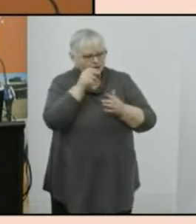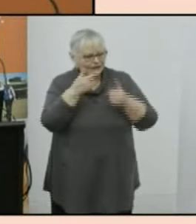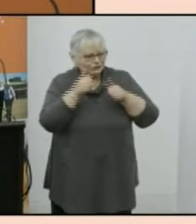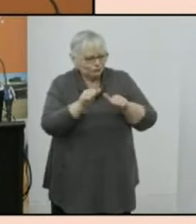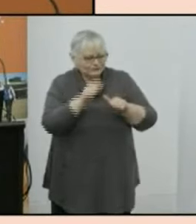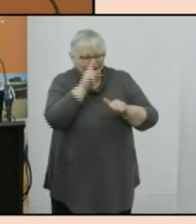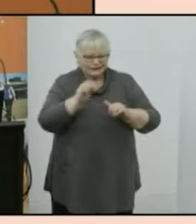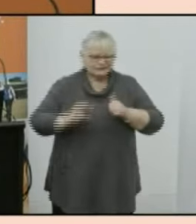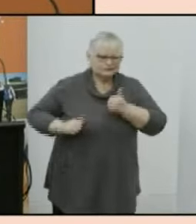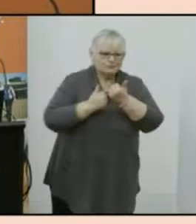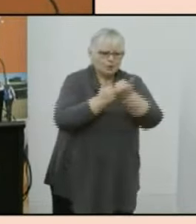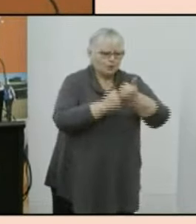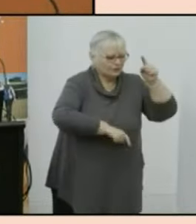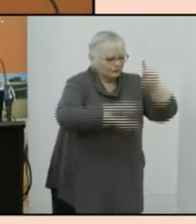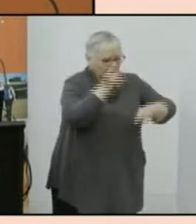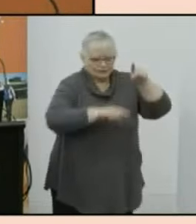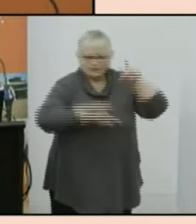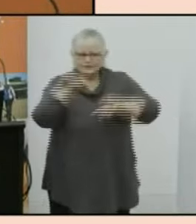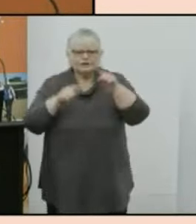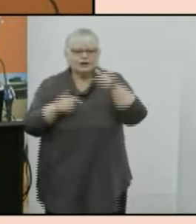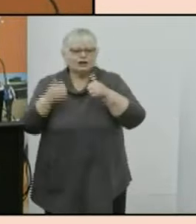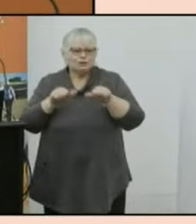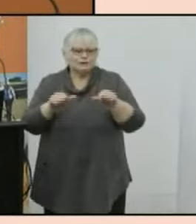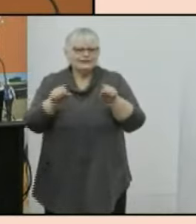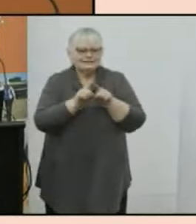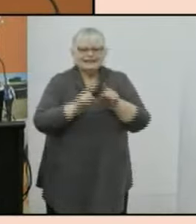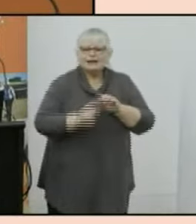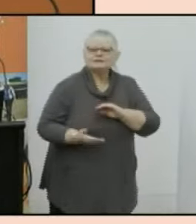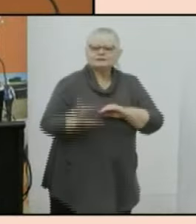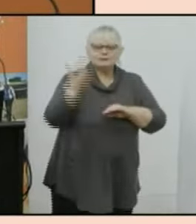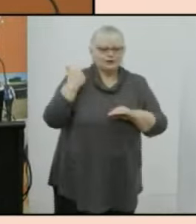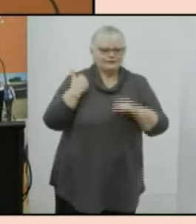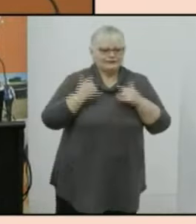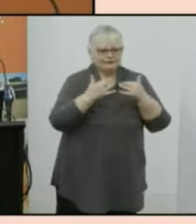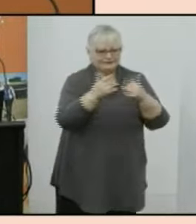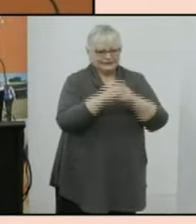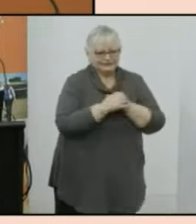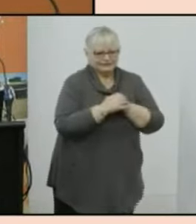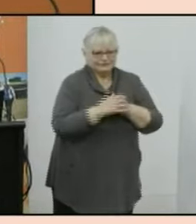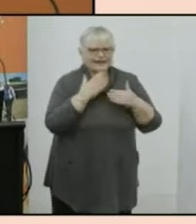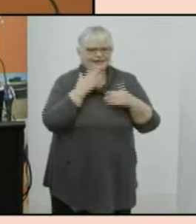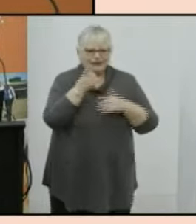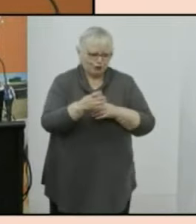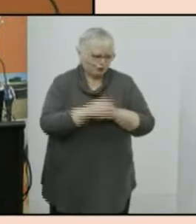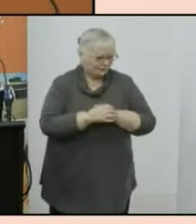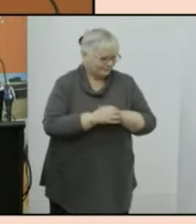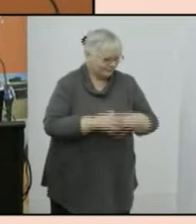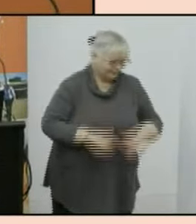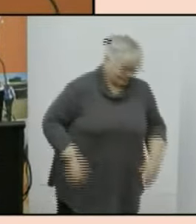support the same variety of uses as was the case for previous censuses thank you